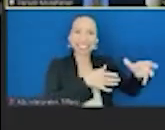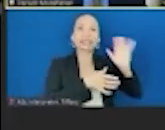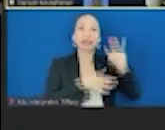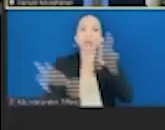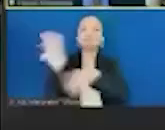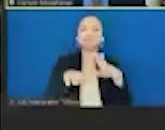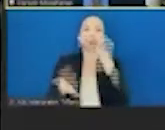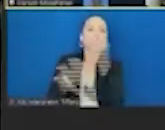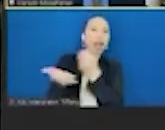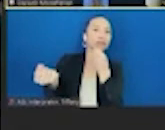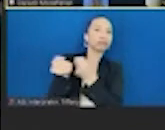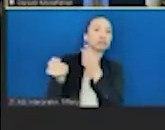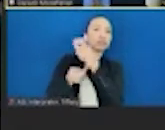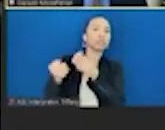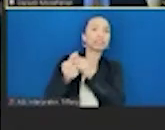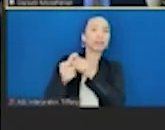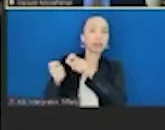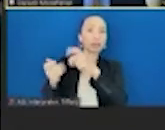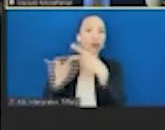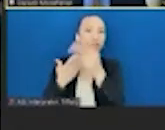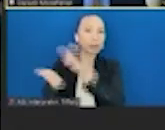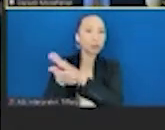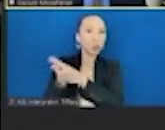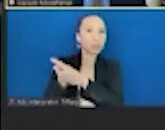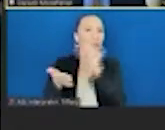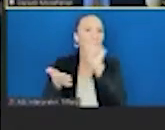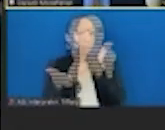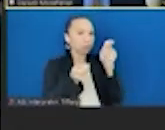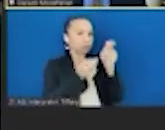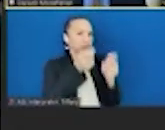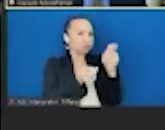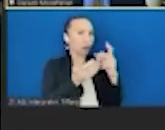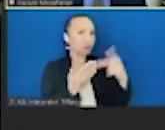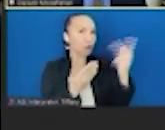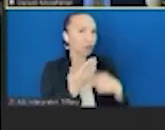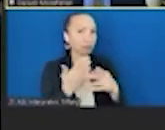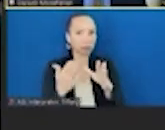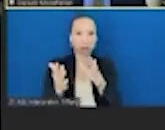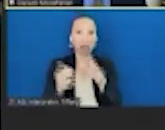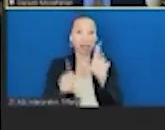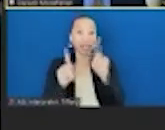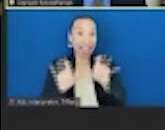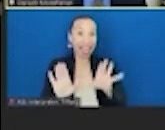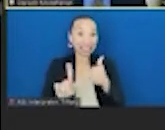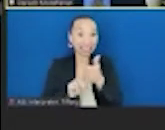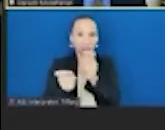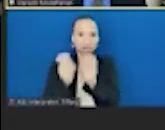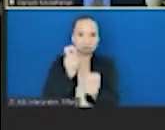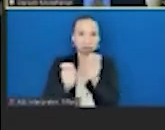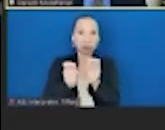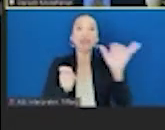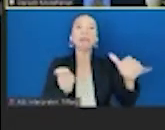programs and other training for health care professionals. If we just change the accreditation programs and change the tests, medical schools will change overnight.